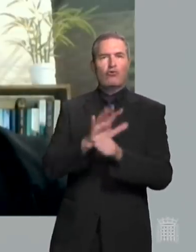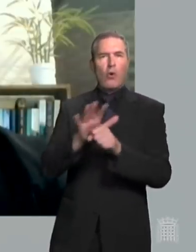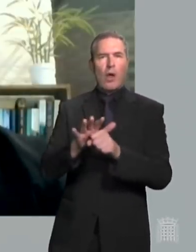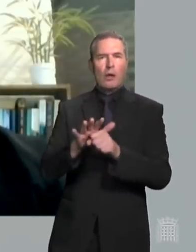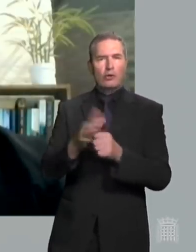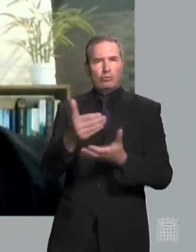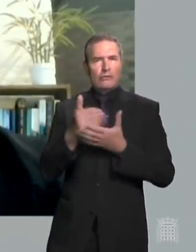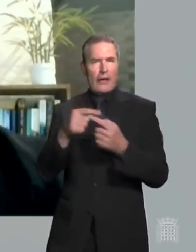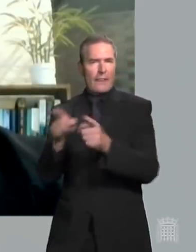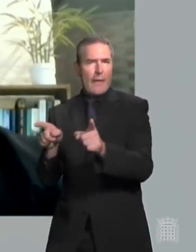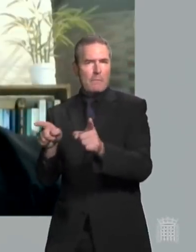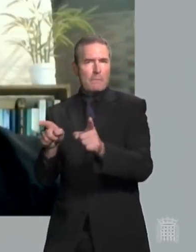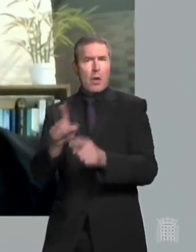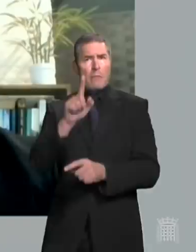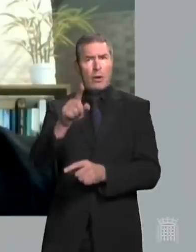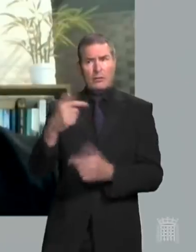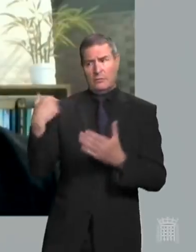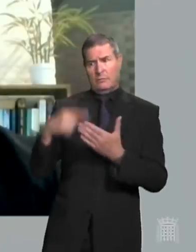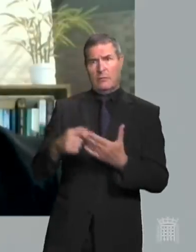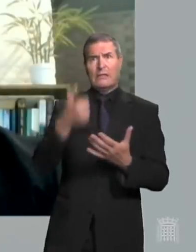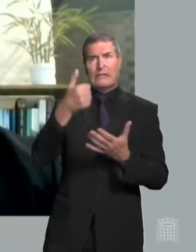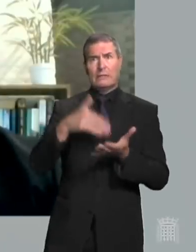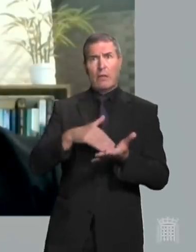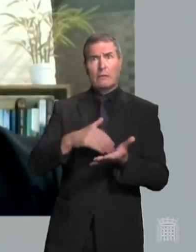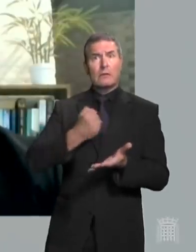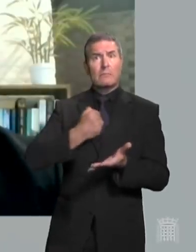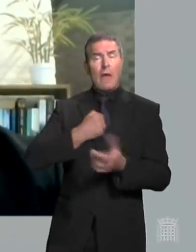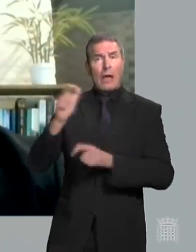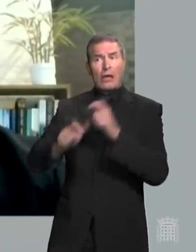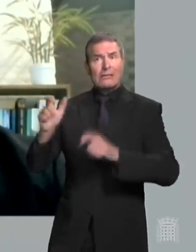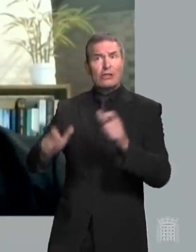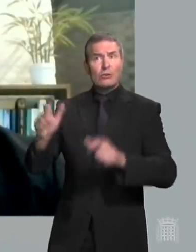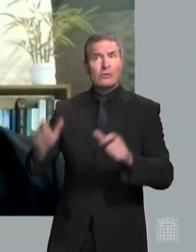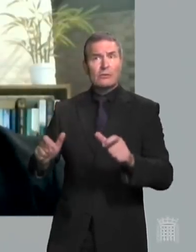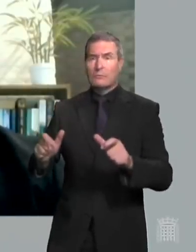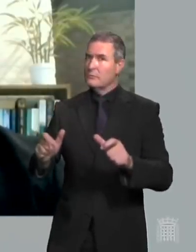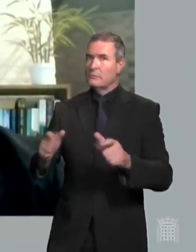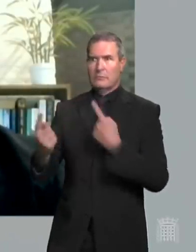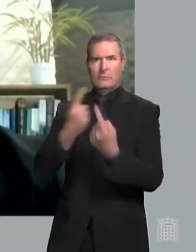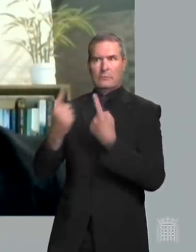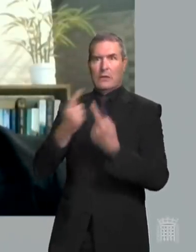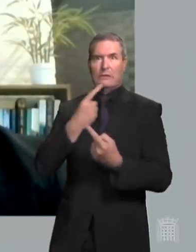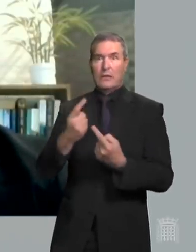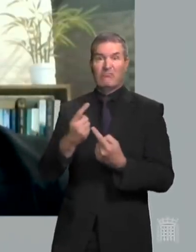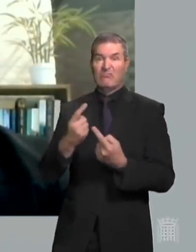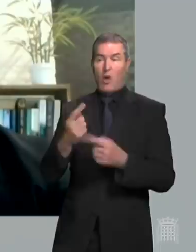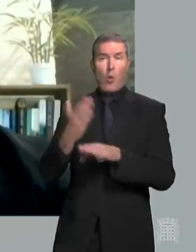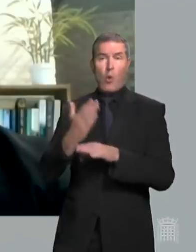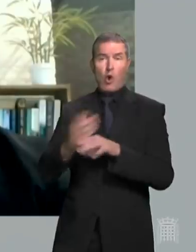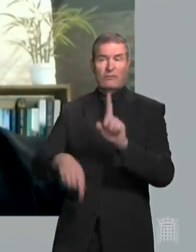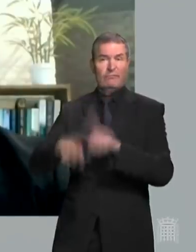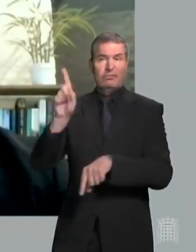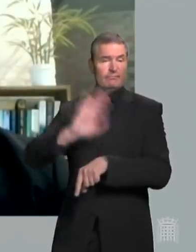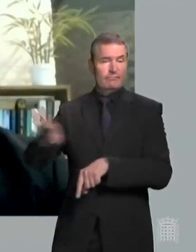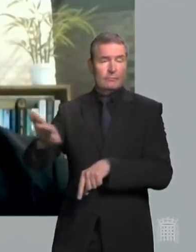yet over the last six months many of my constituents are still coming to tell me that they have been shut off and ignored